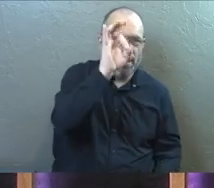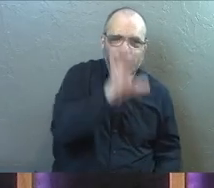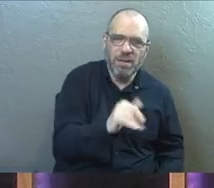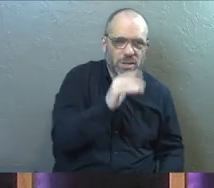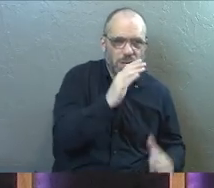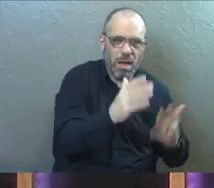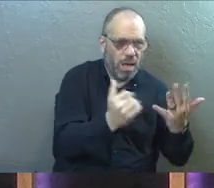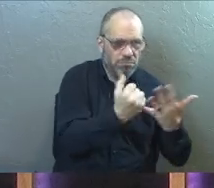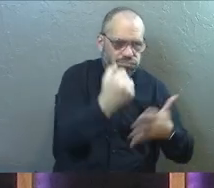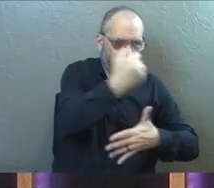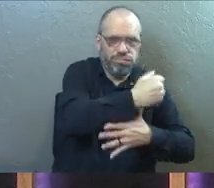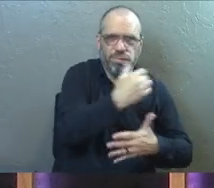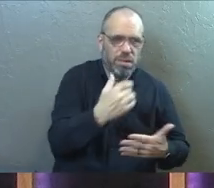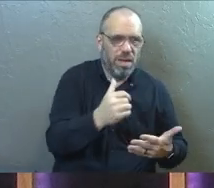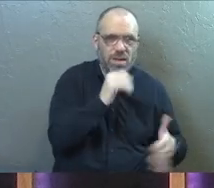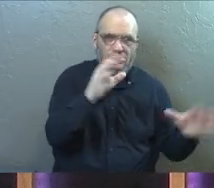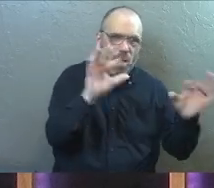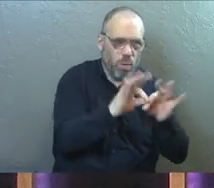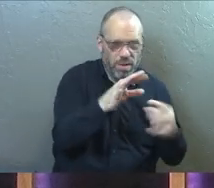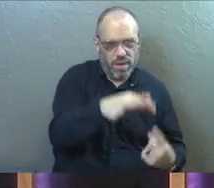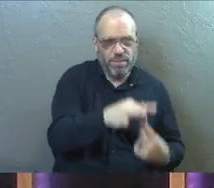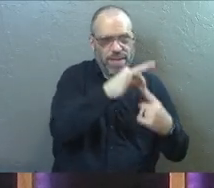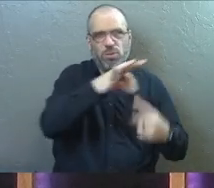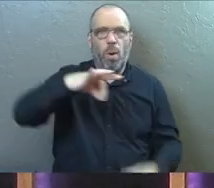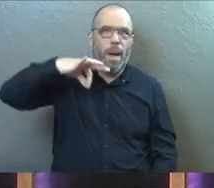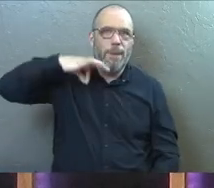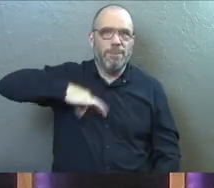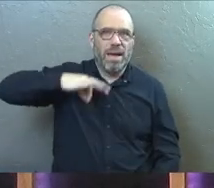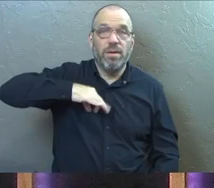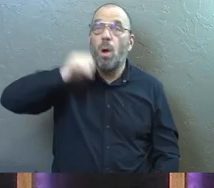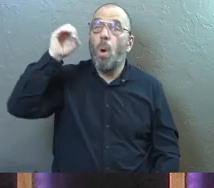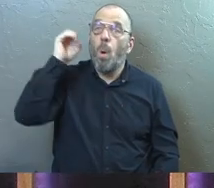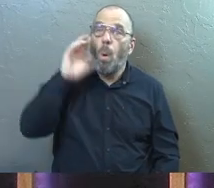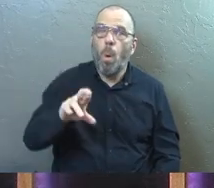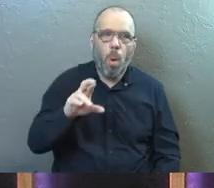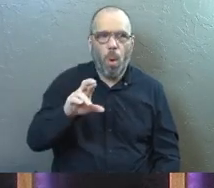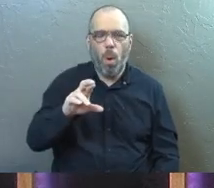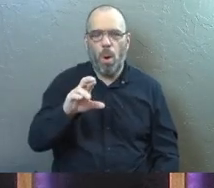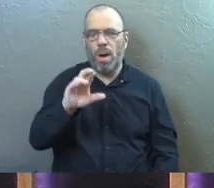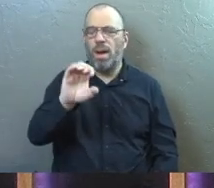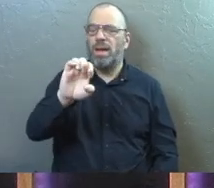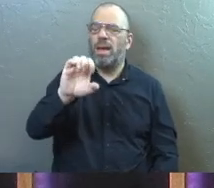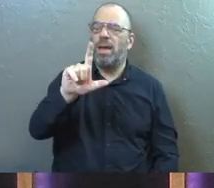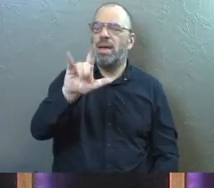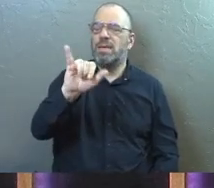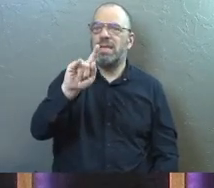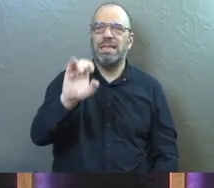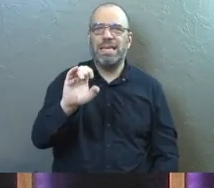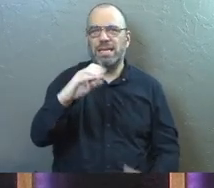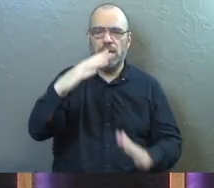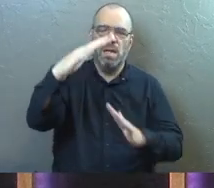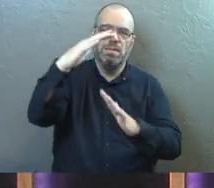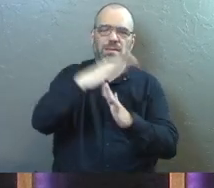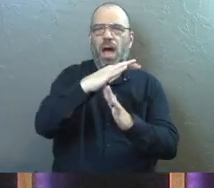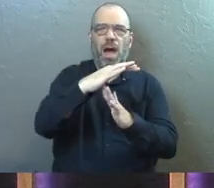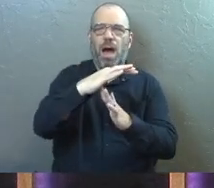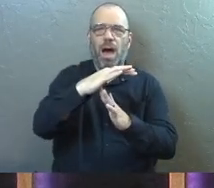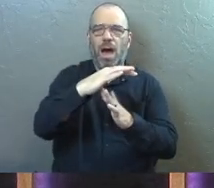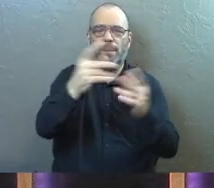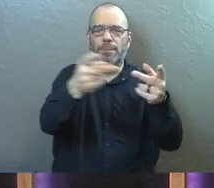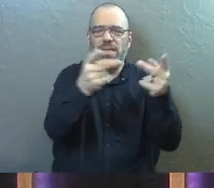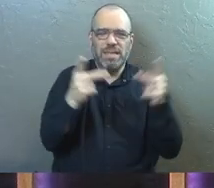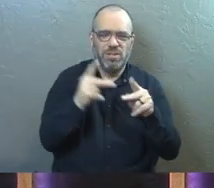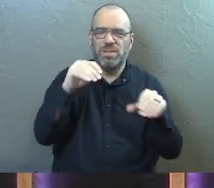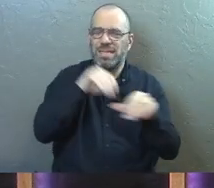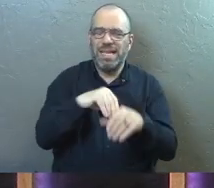somehow. Clergy are not worthy of special benefits or elite status. There are no top spots in